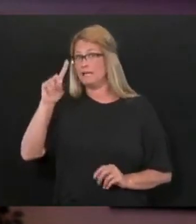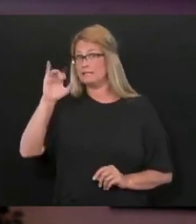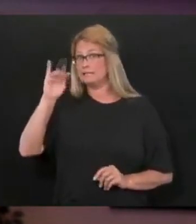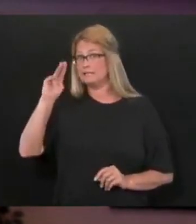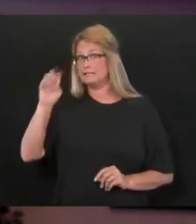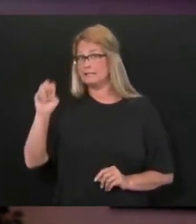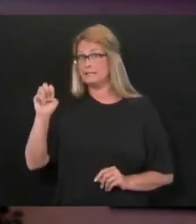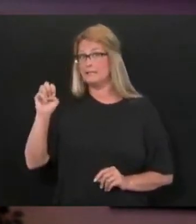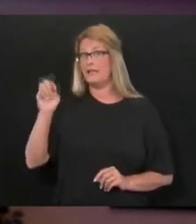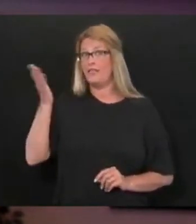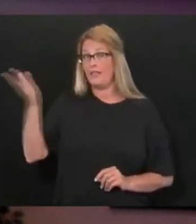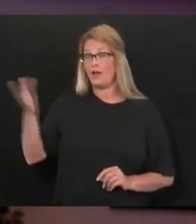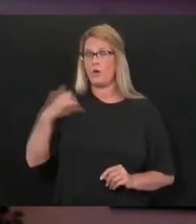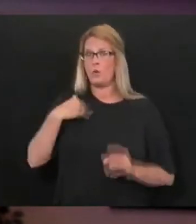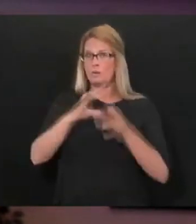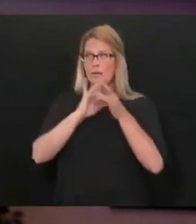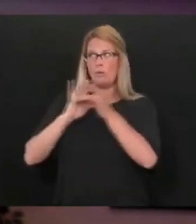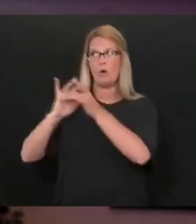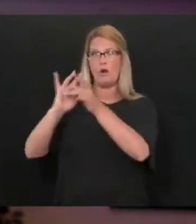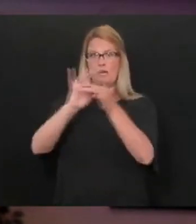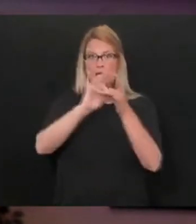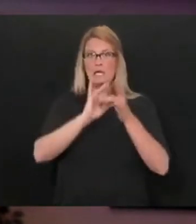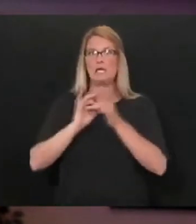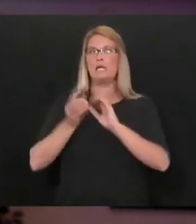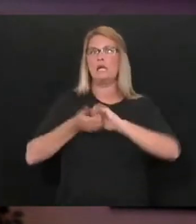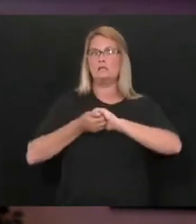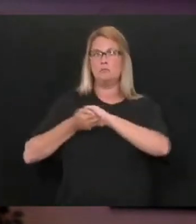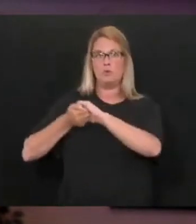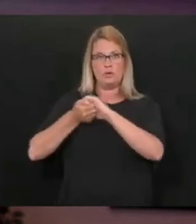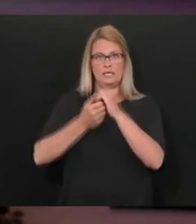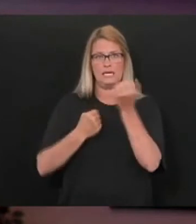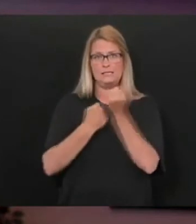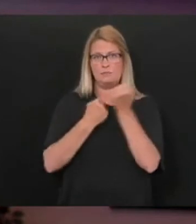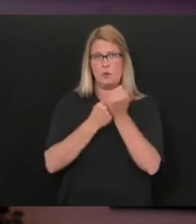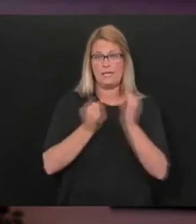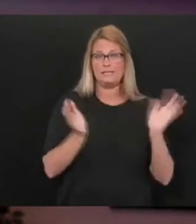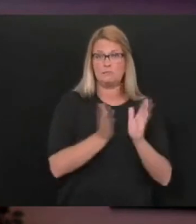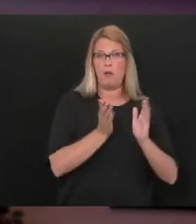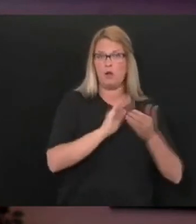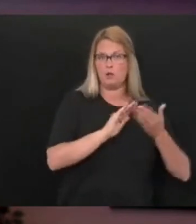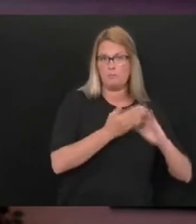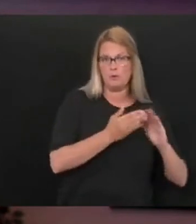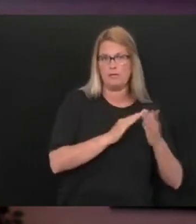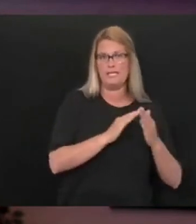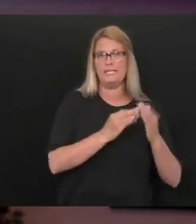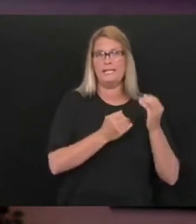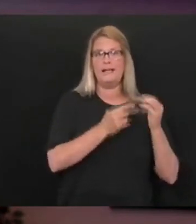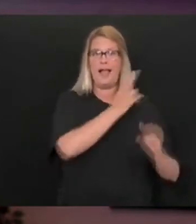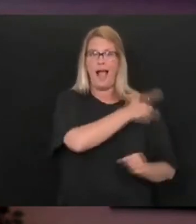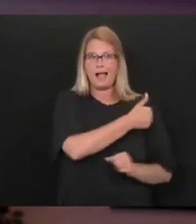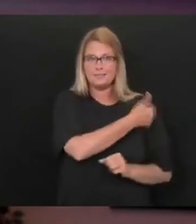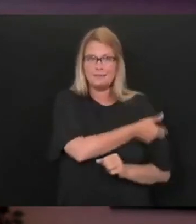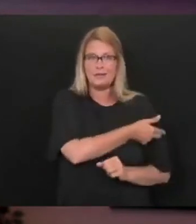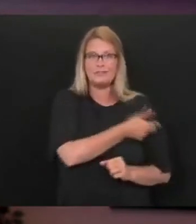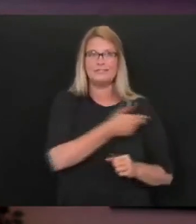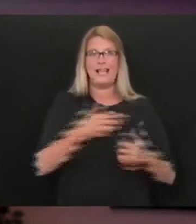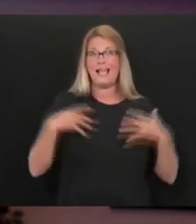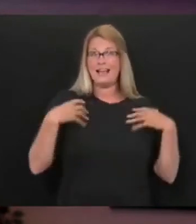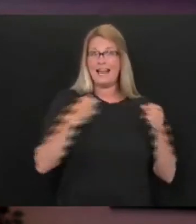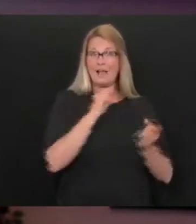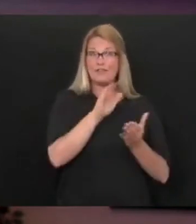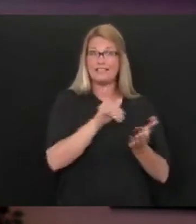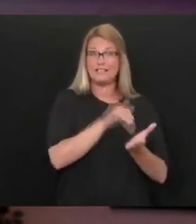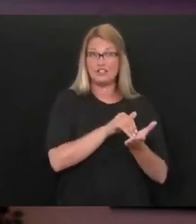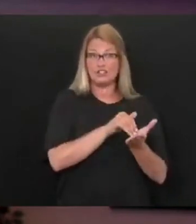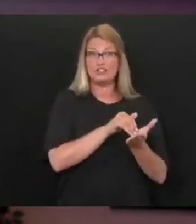we are doing is we're supporting the smaller communities and community hospitals and health centers with the